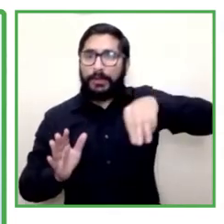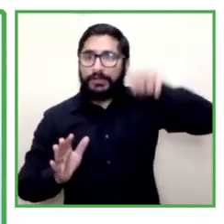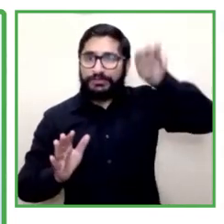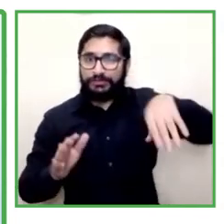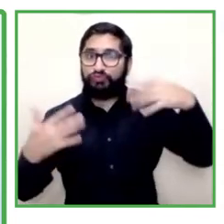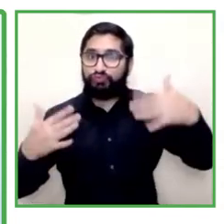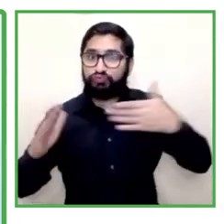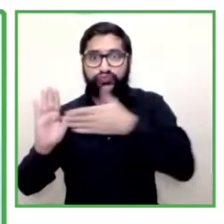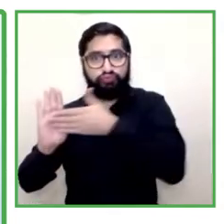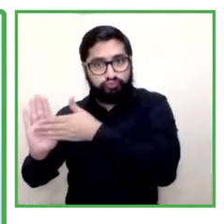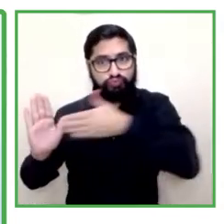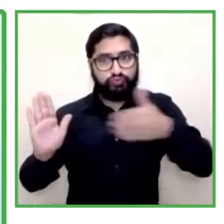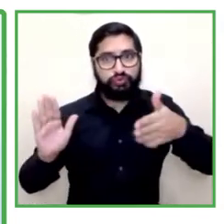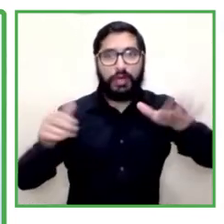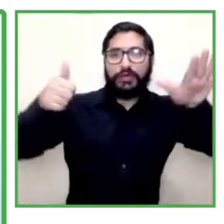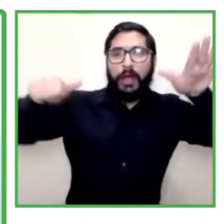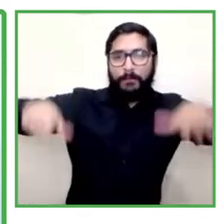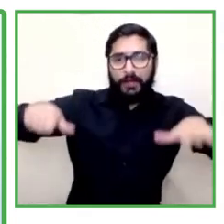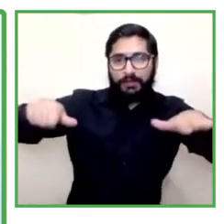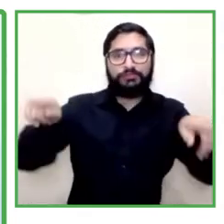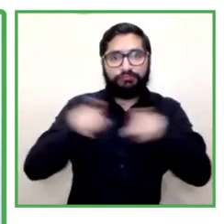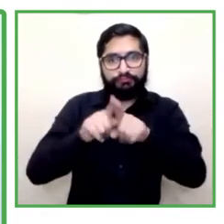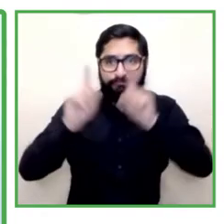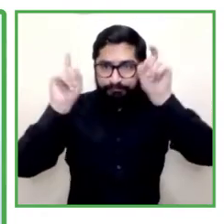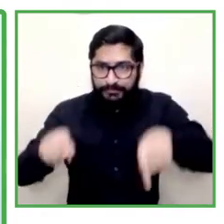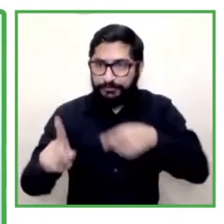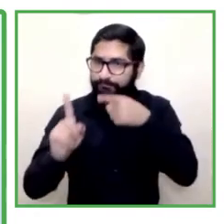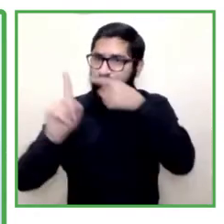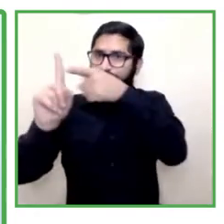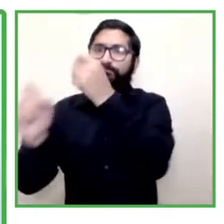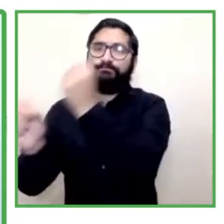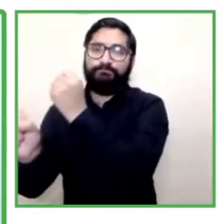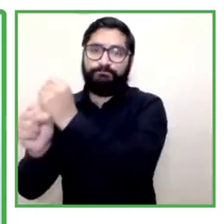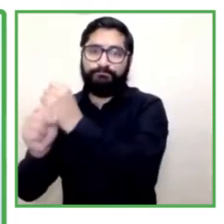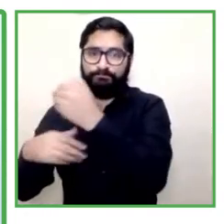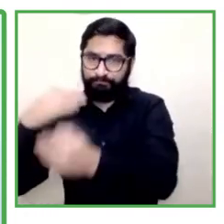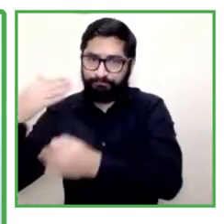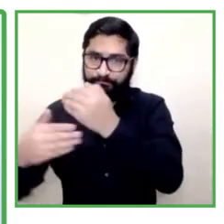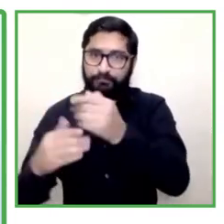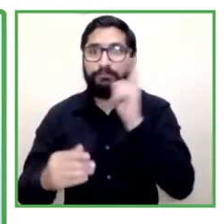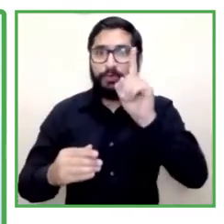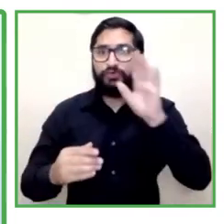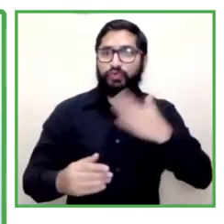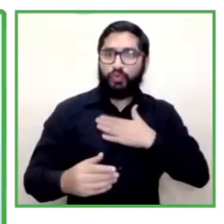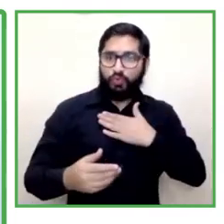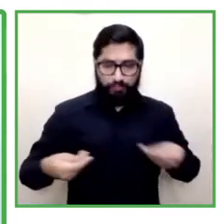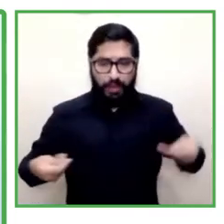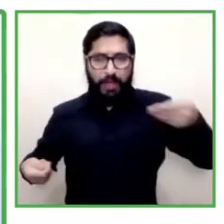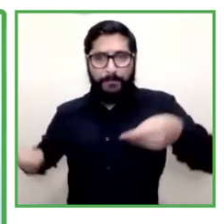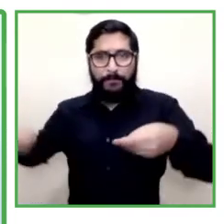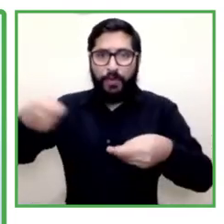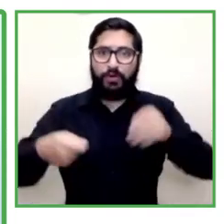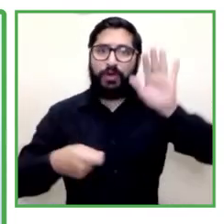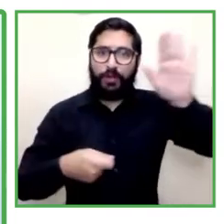18 months to seven over 70 percent we also highlight the support to economy